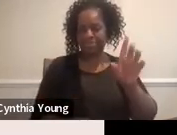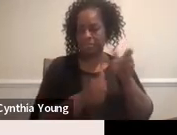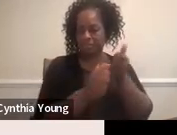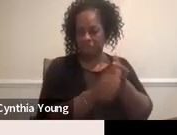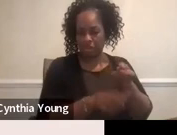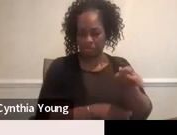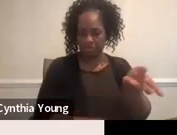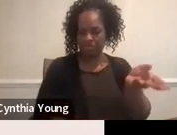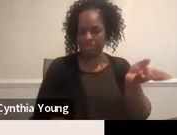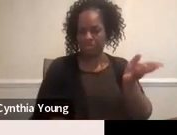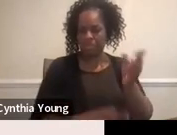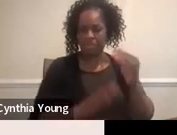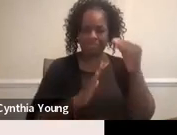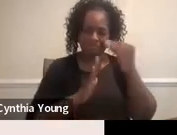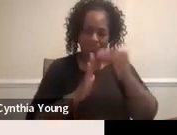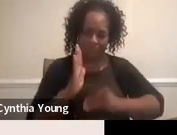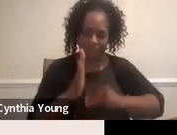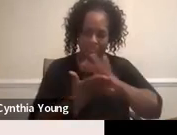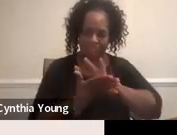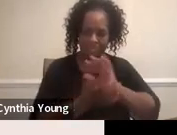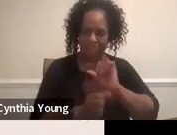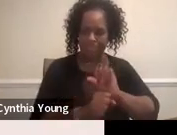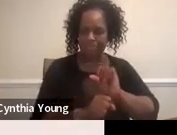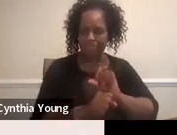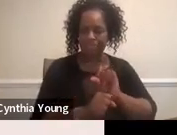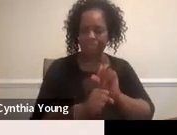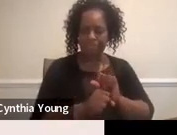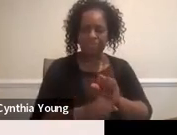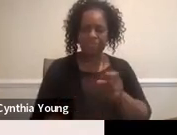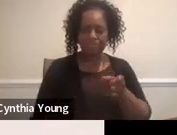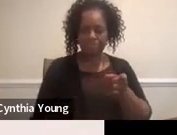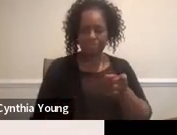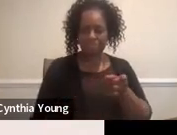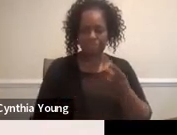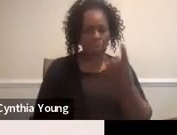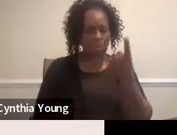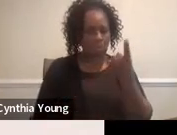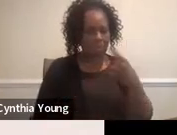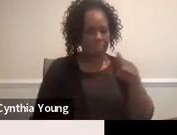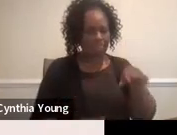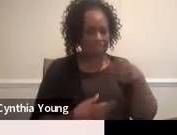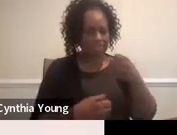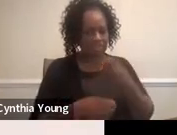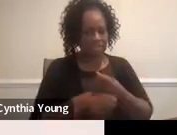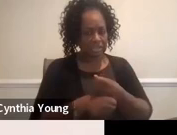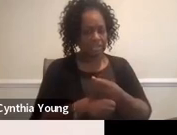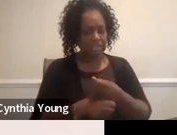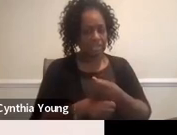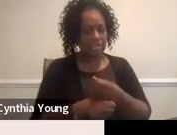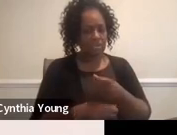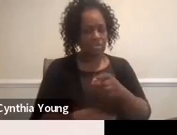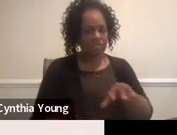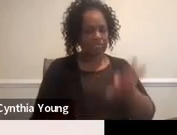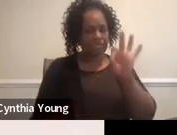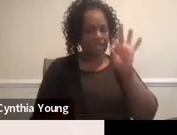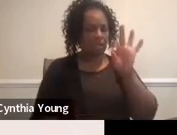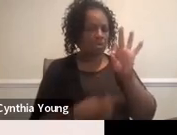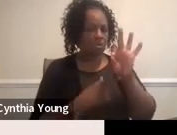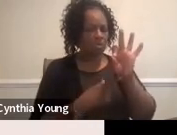And we filled it all out. Um, the one this year was actually found,